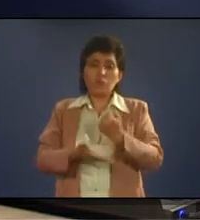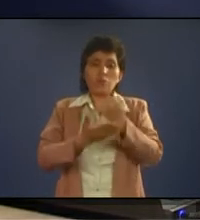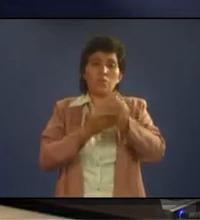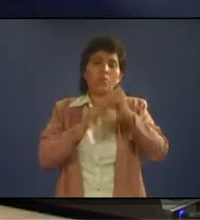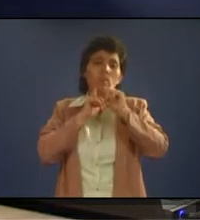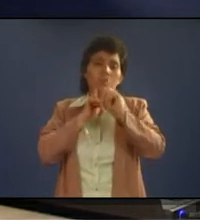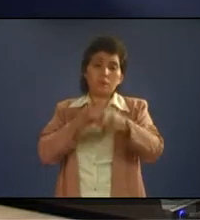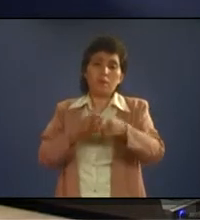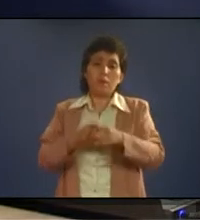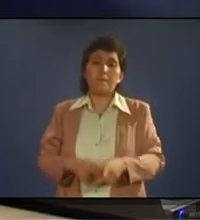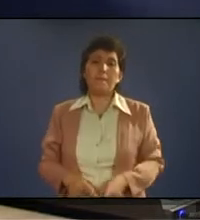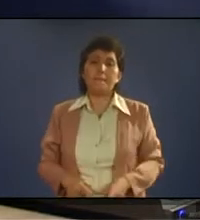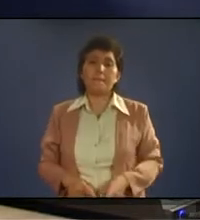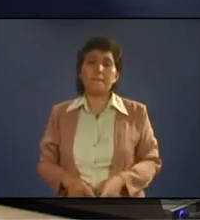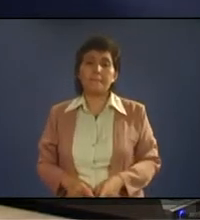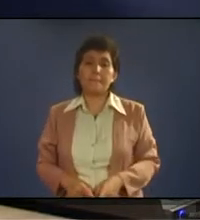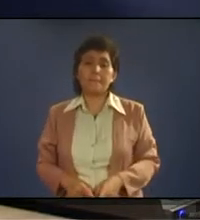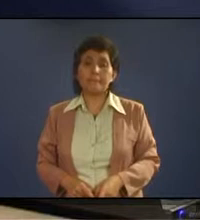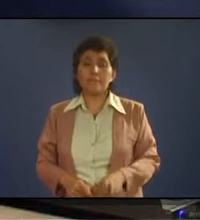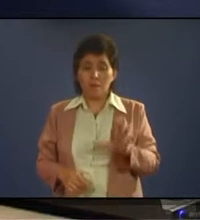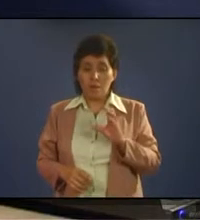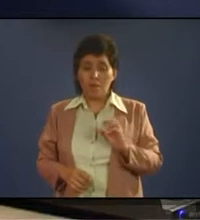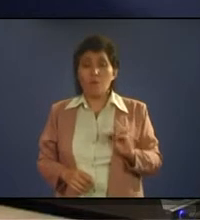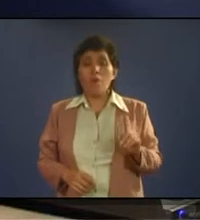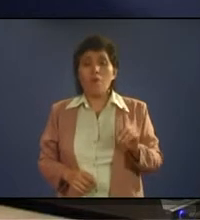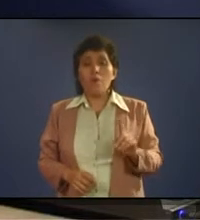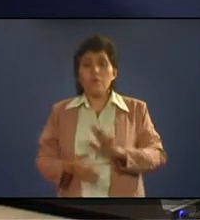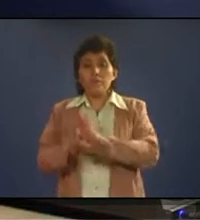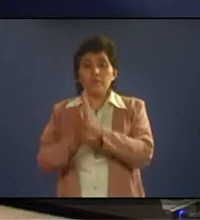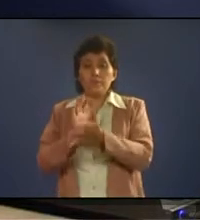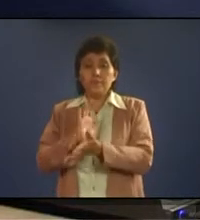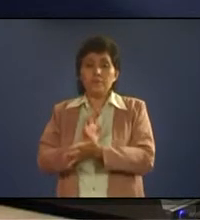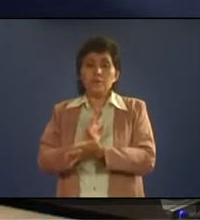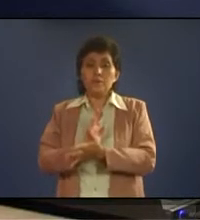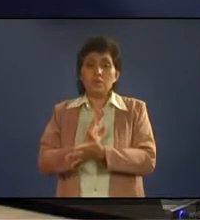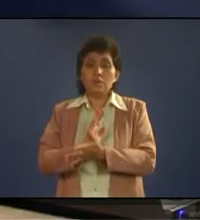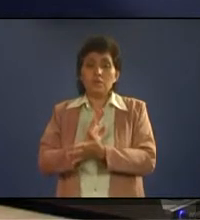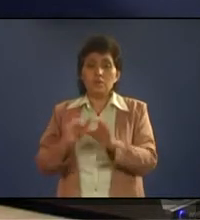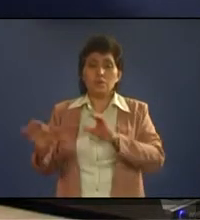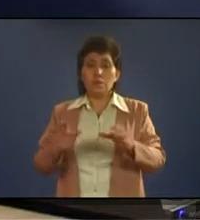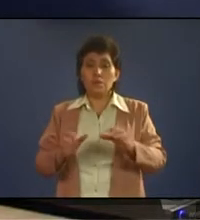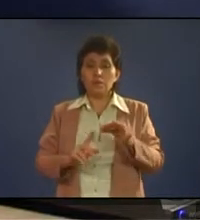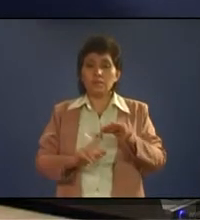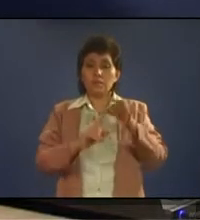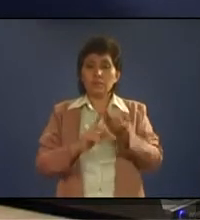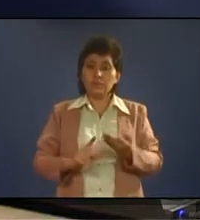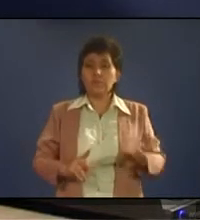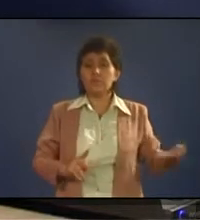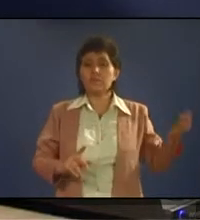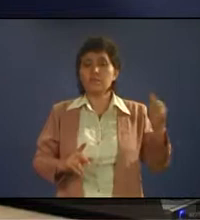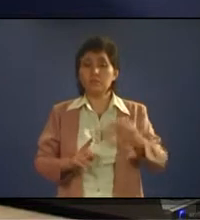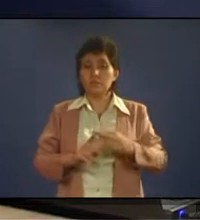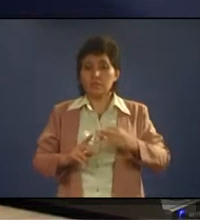And when you do social facilitation, the focus is more onto you. People do observe you,